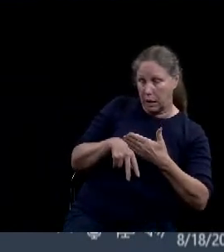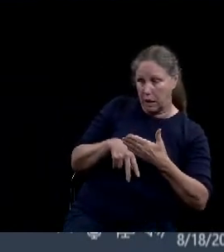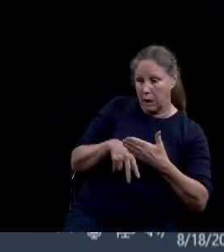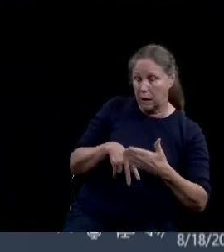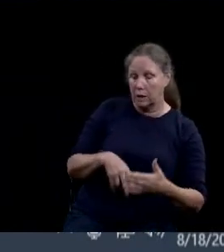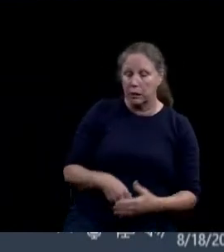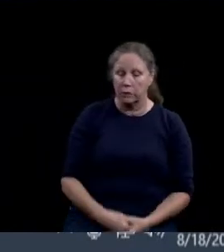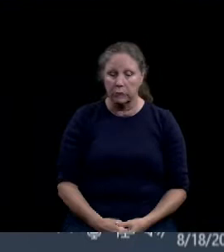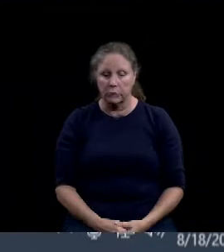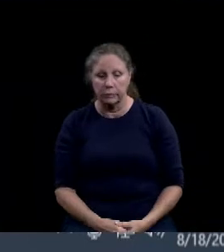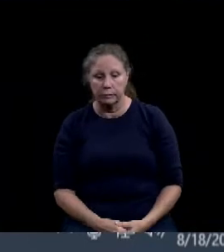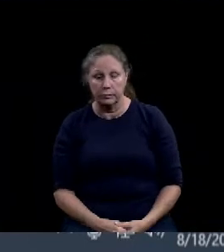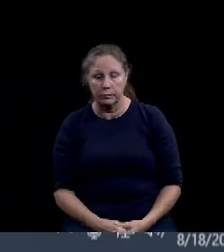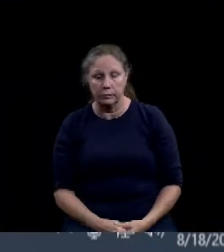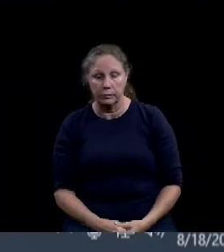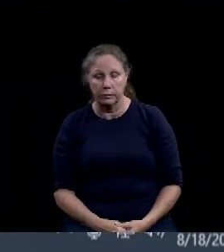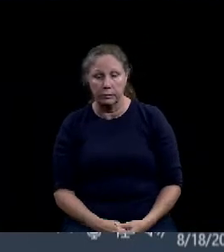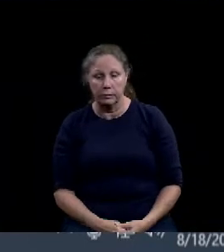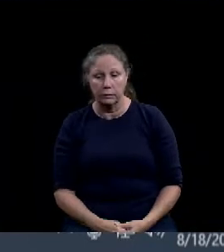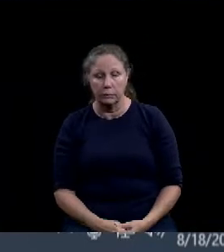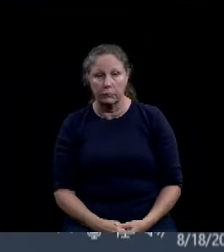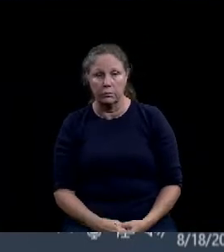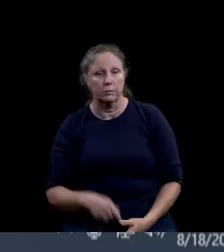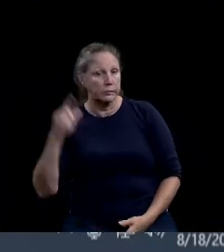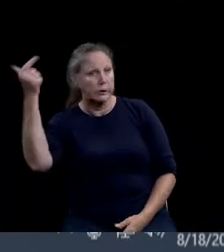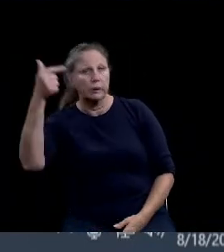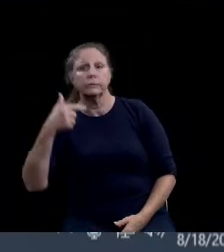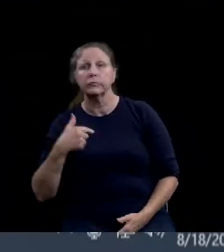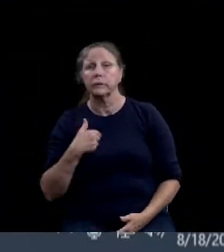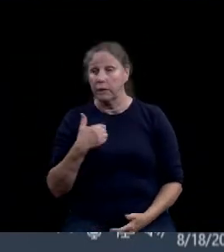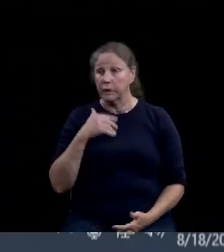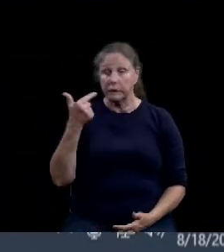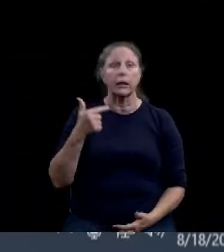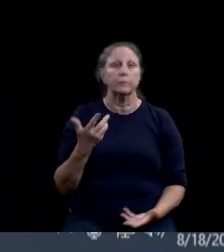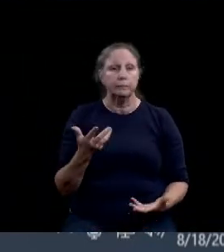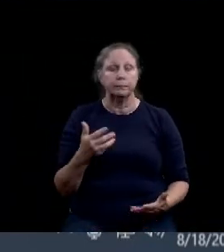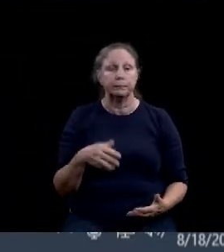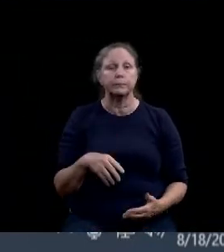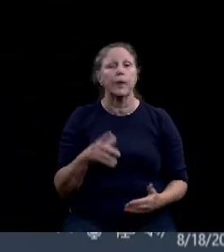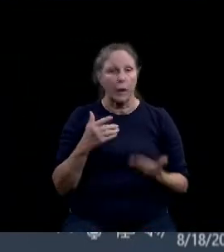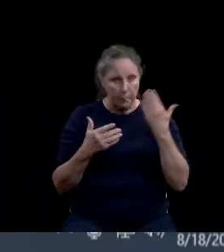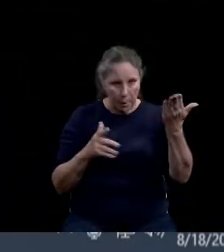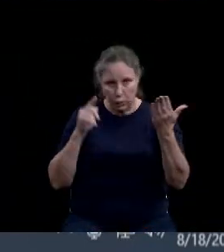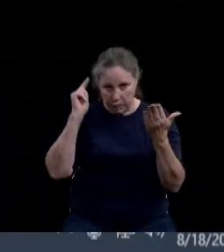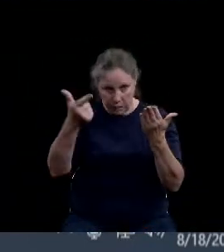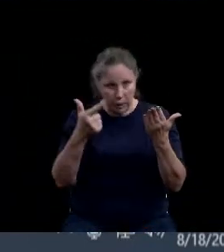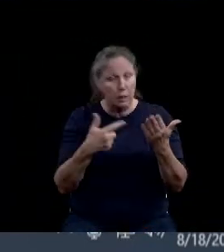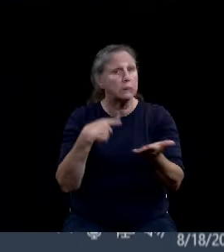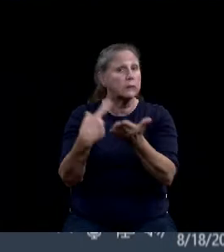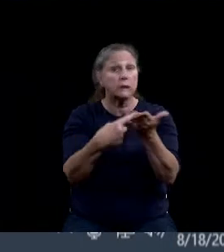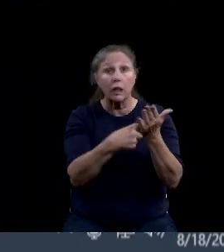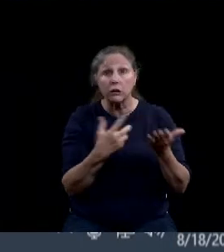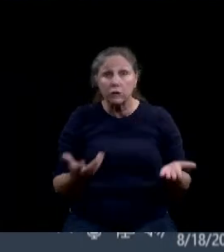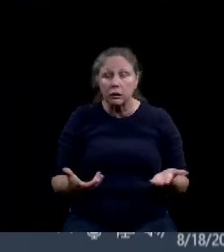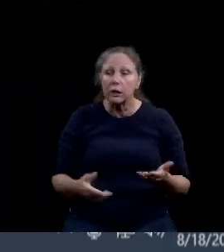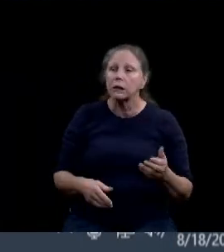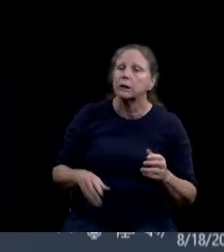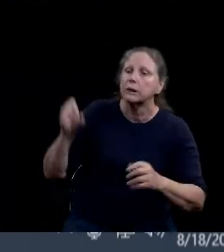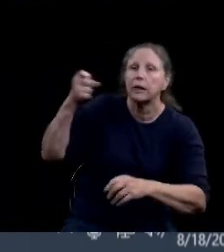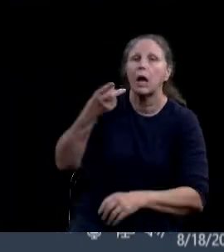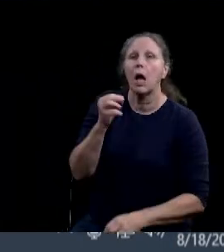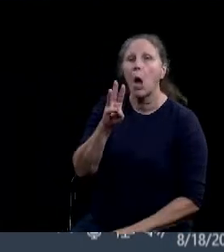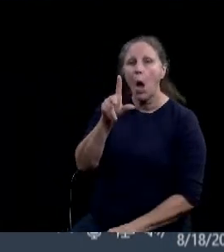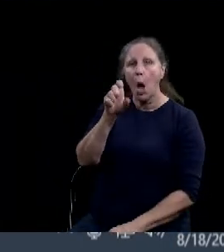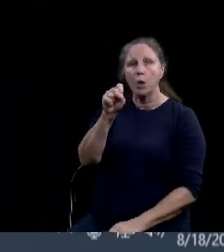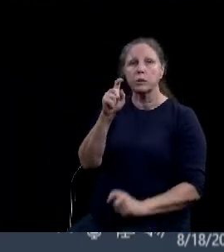Second. a second? We have a motion and a second. discussion? Yeah, just right quick. I don't want to be an obstructionist in this thing on the